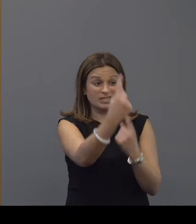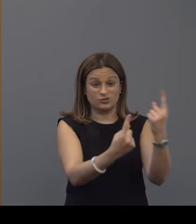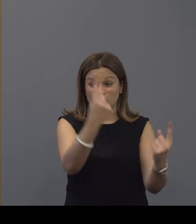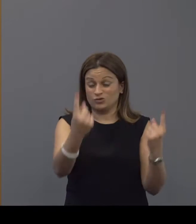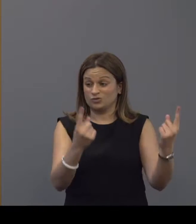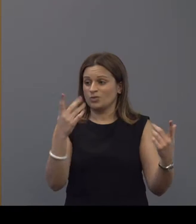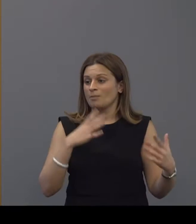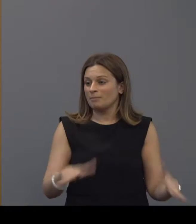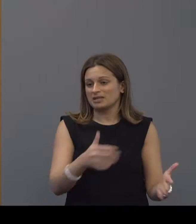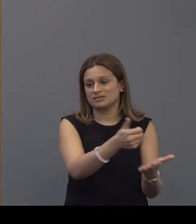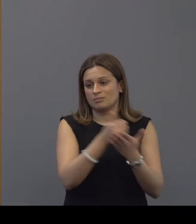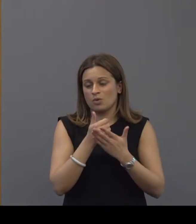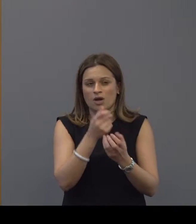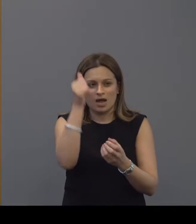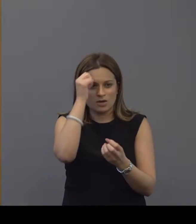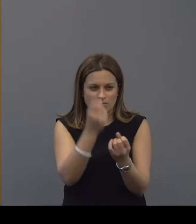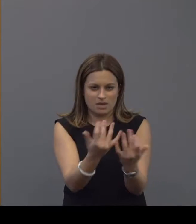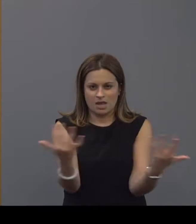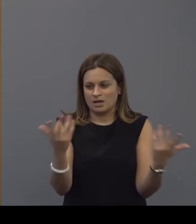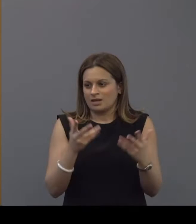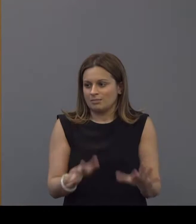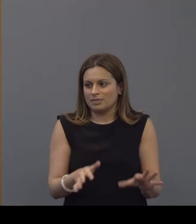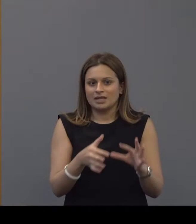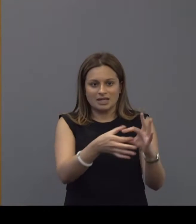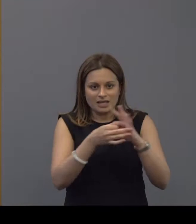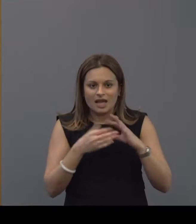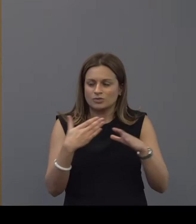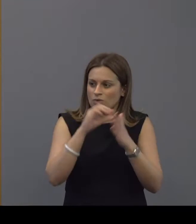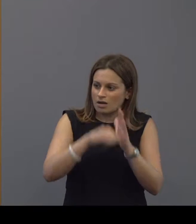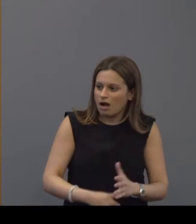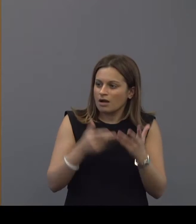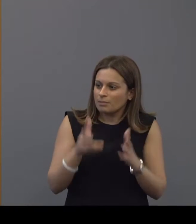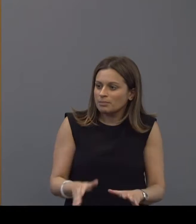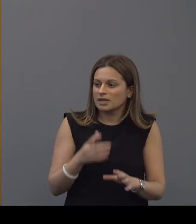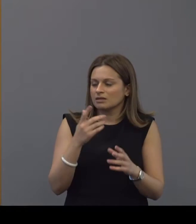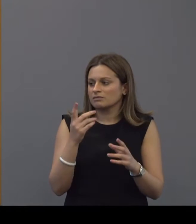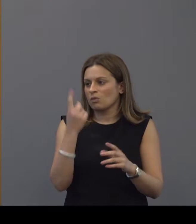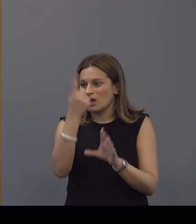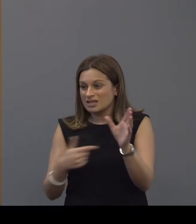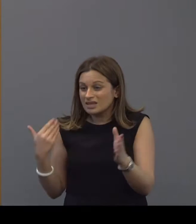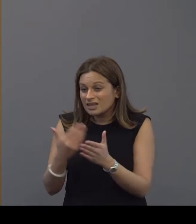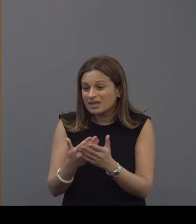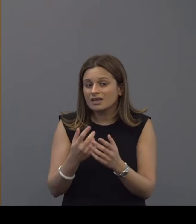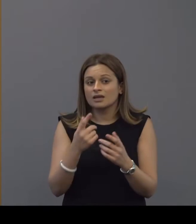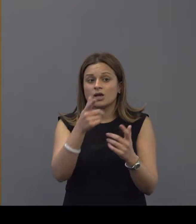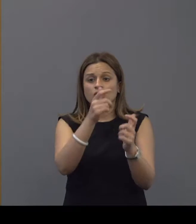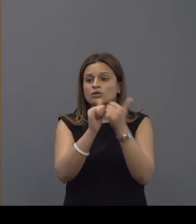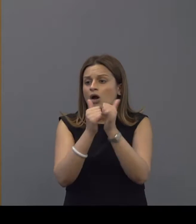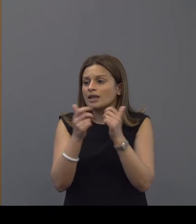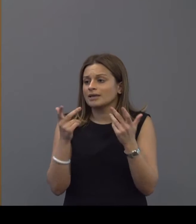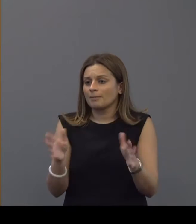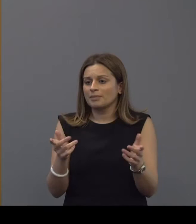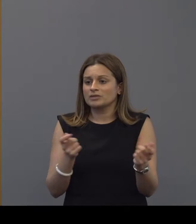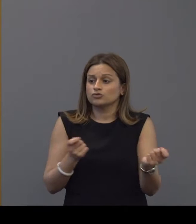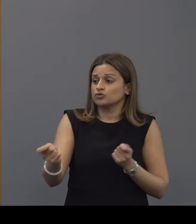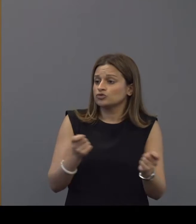room for the support because i know many of you have been you know engaged and working hard with us over the last year and to our colleagues that have